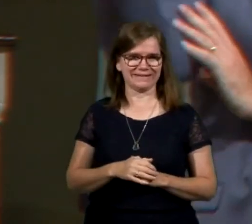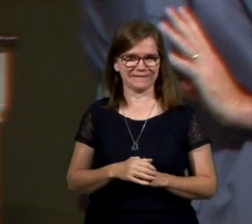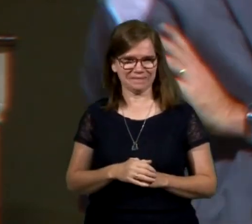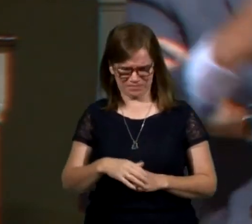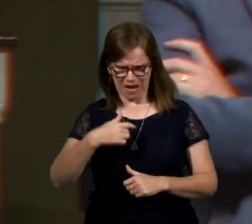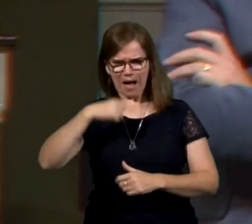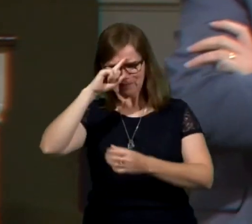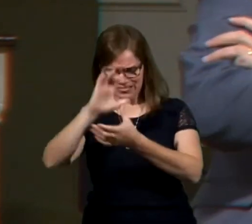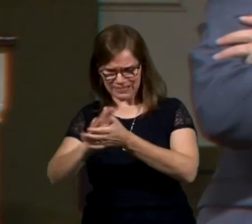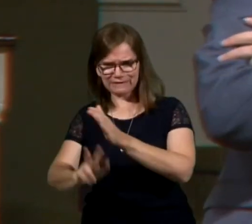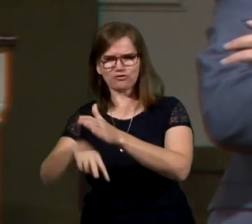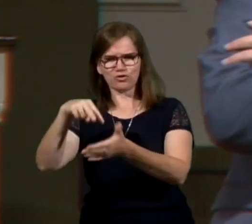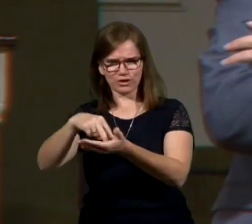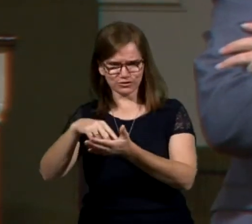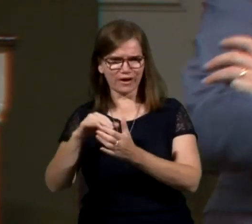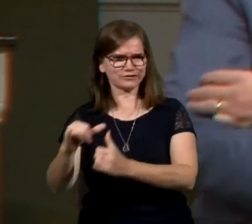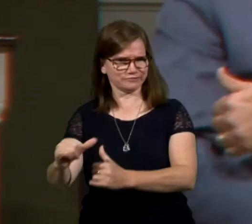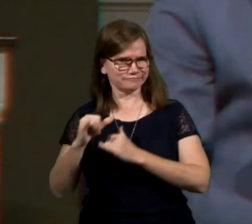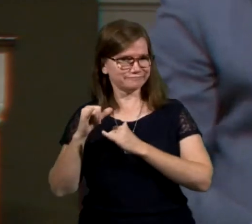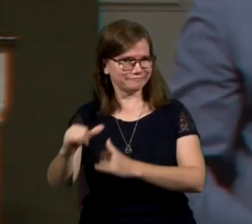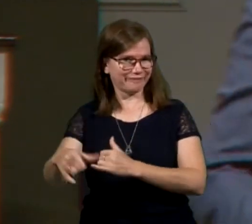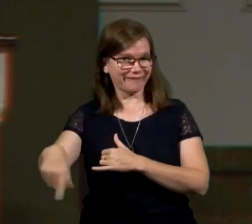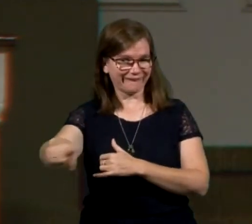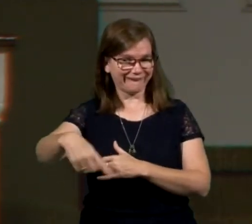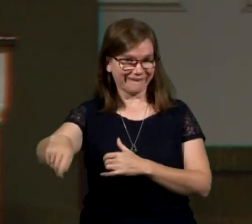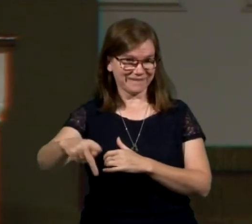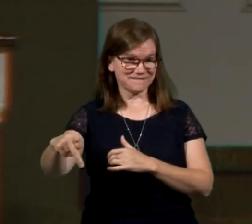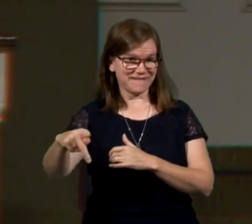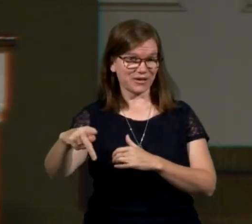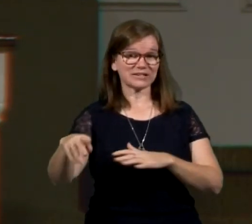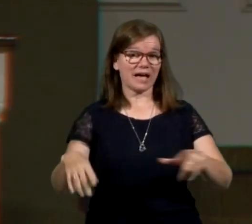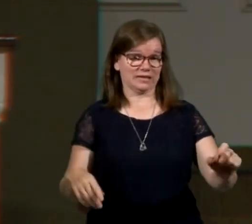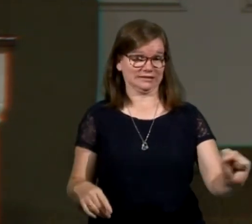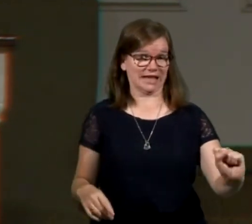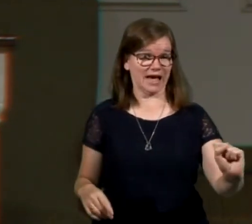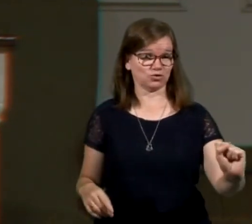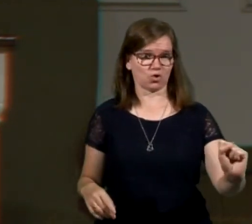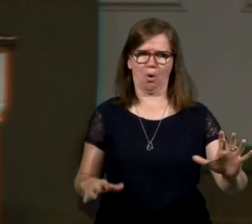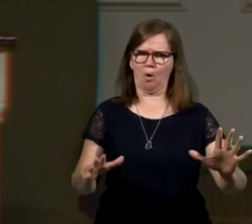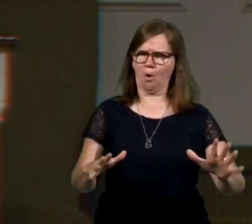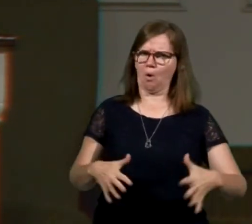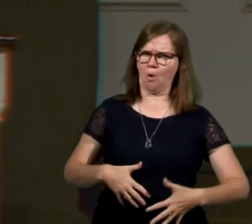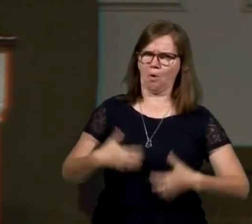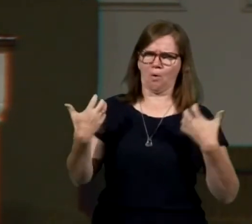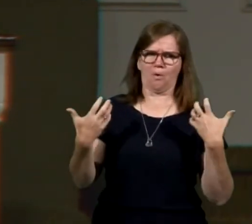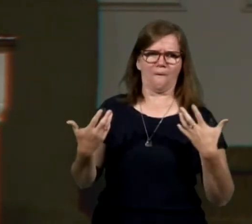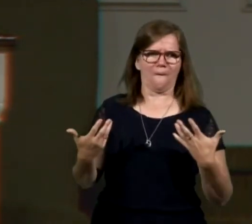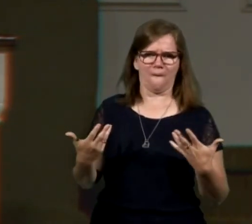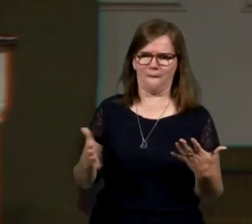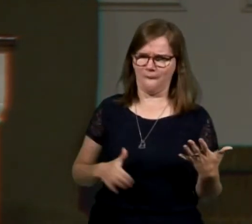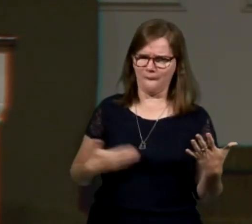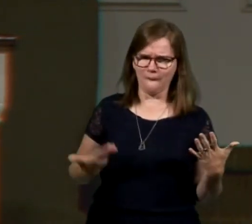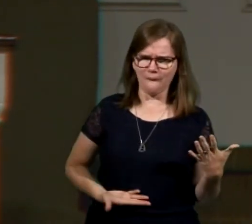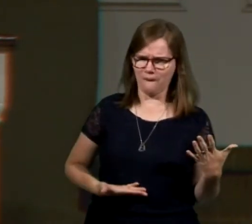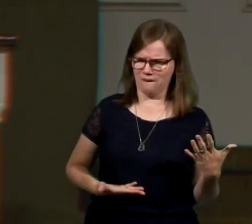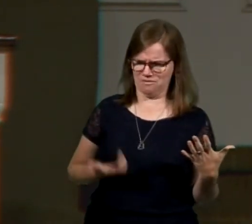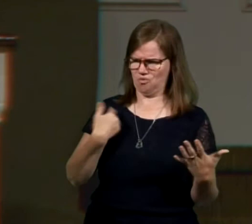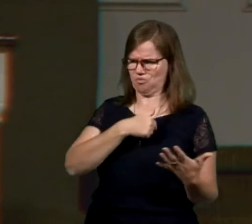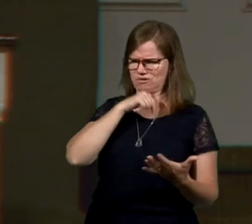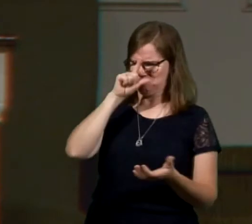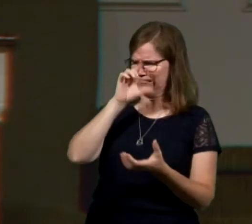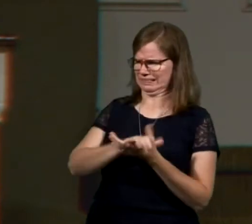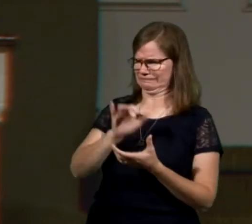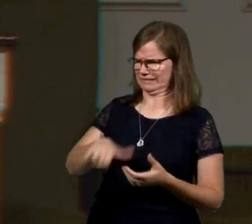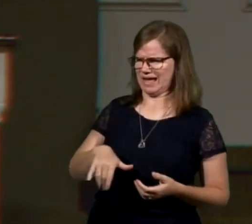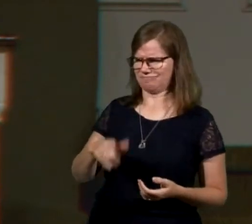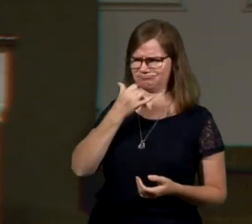I believe in the resurrection, too. And, of course, the Pharisees or the Sadducees, they're all fired up. They're like, you we don't believe in that.